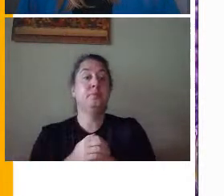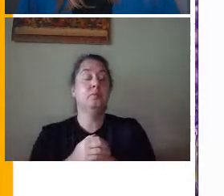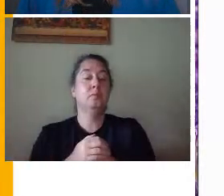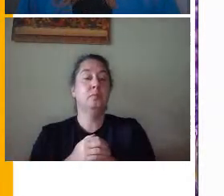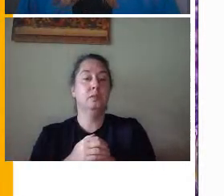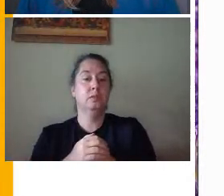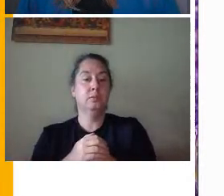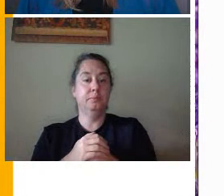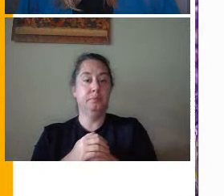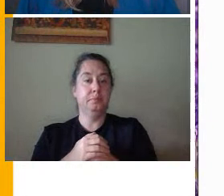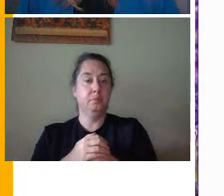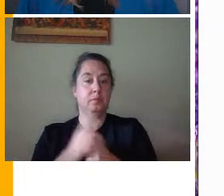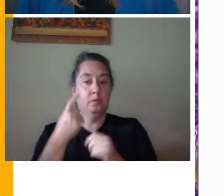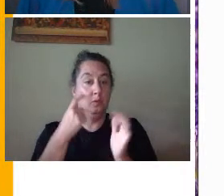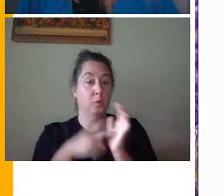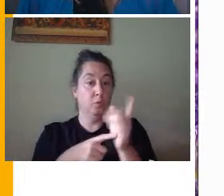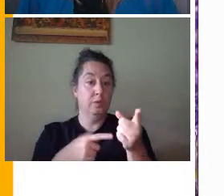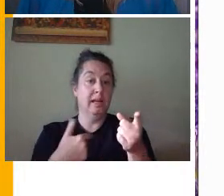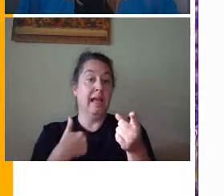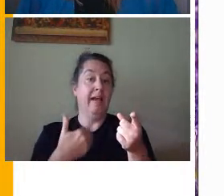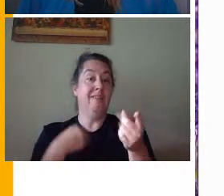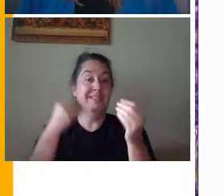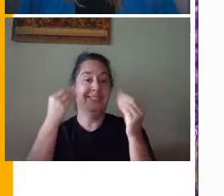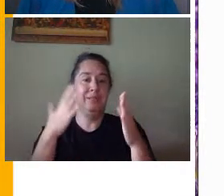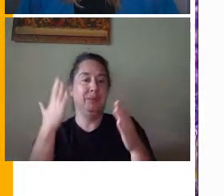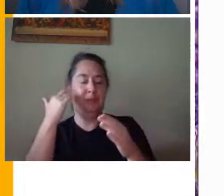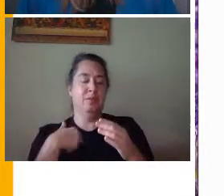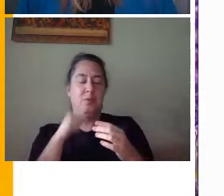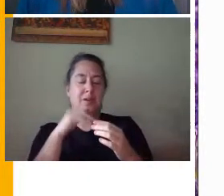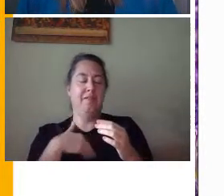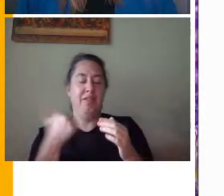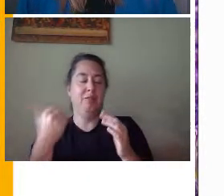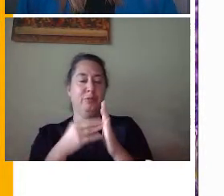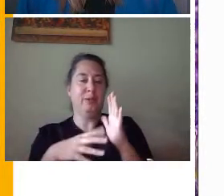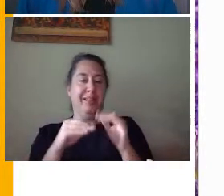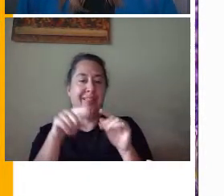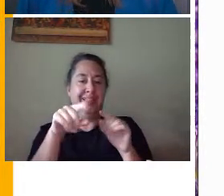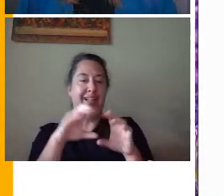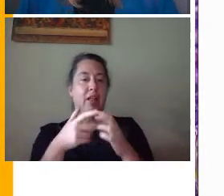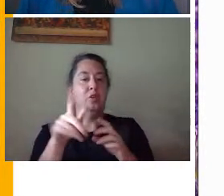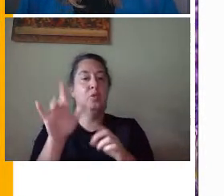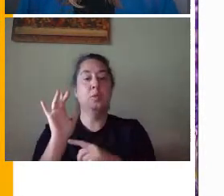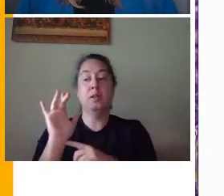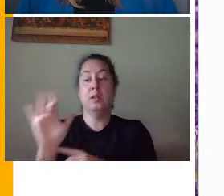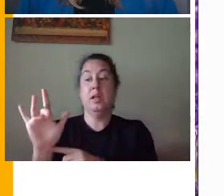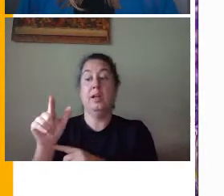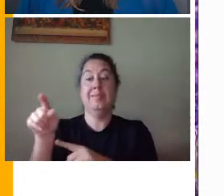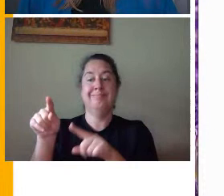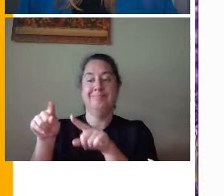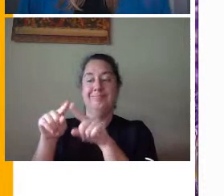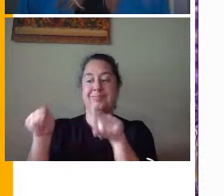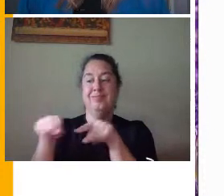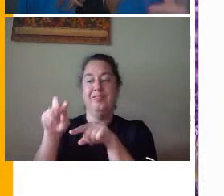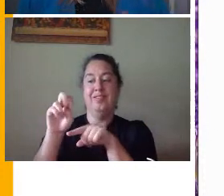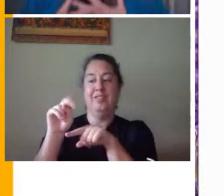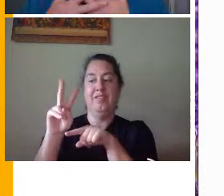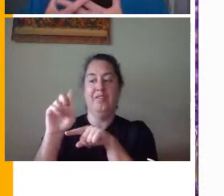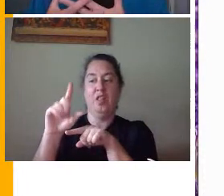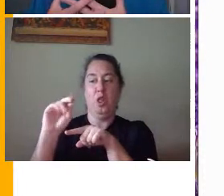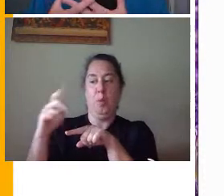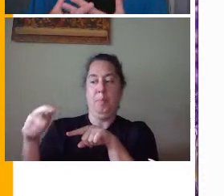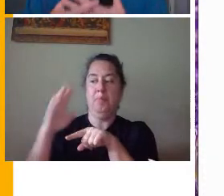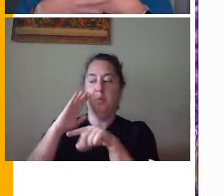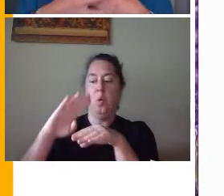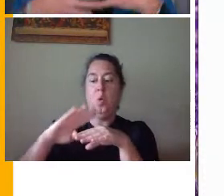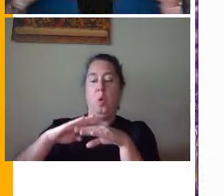And this case, I have a teacher because I don't have any other students in the class. You click on that envelope and what it will do is it will open